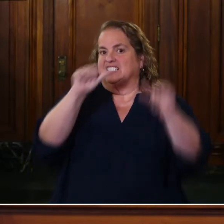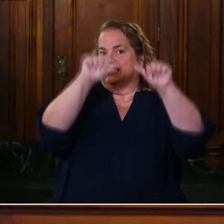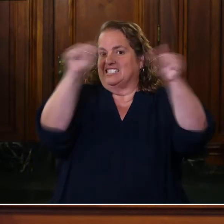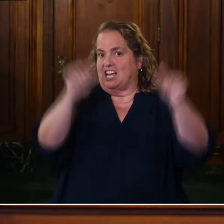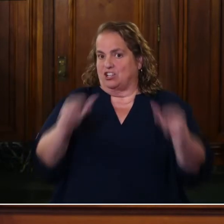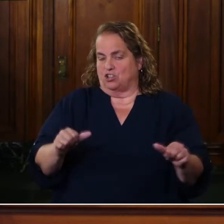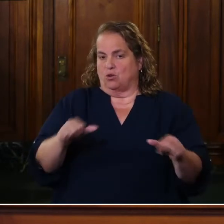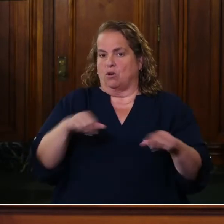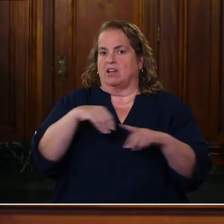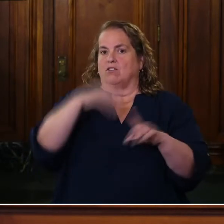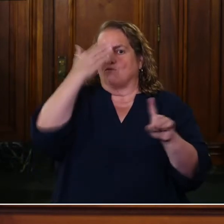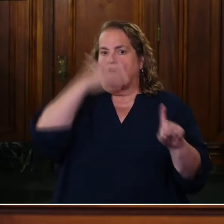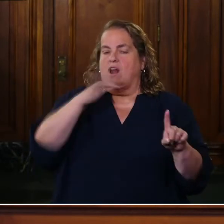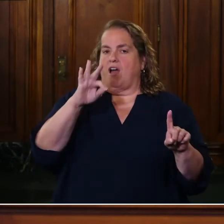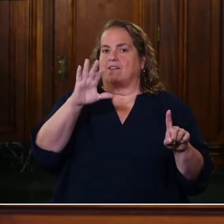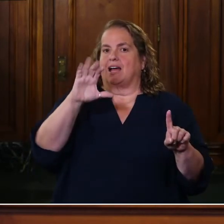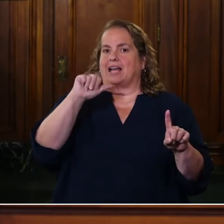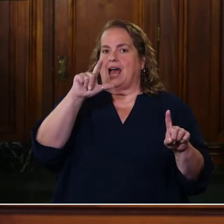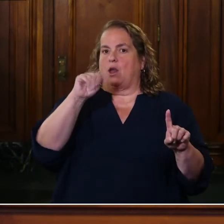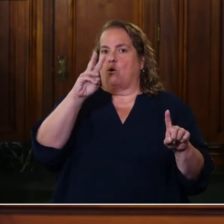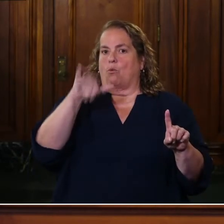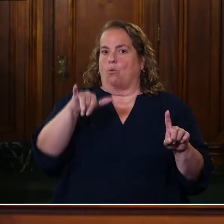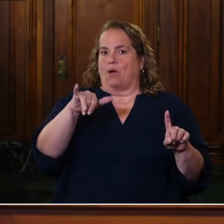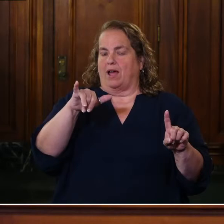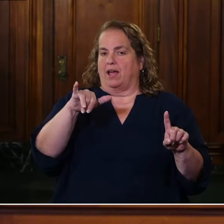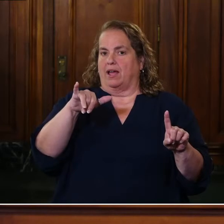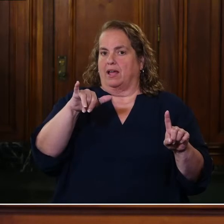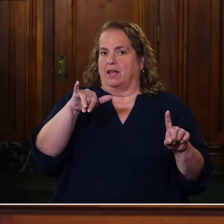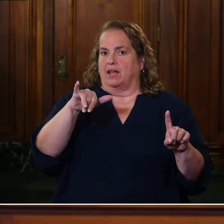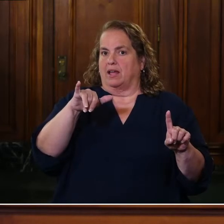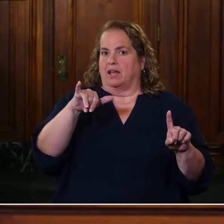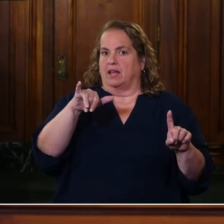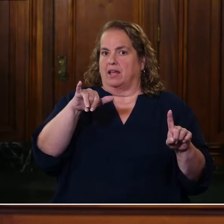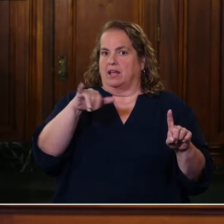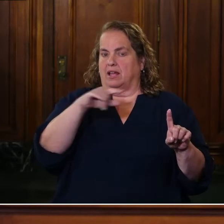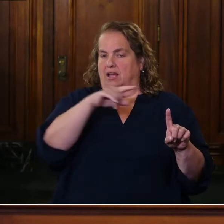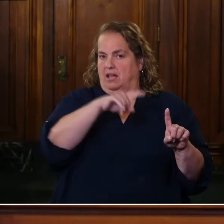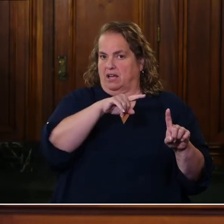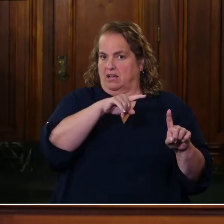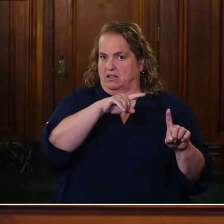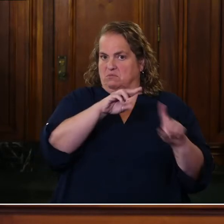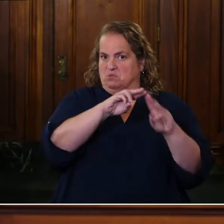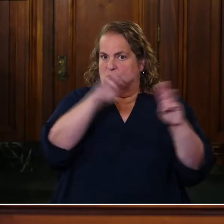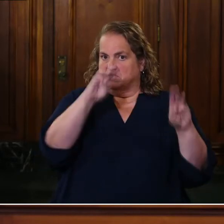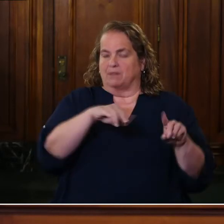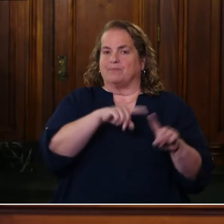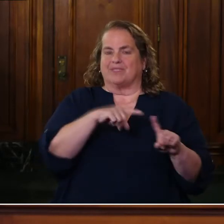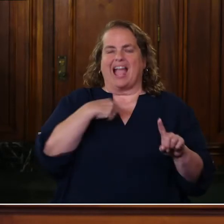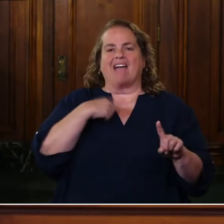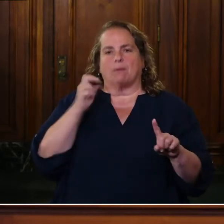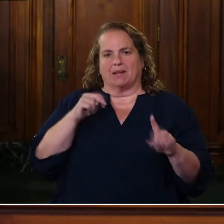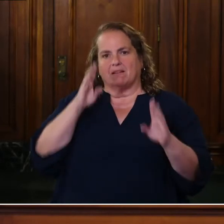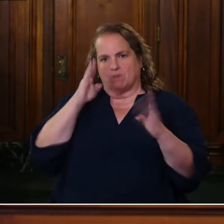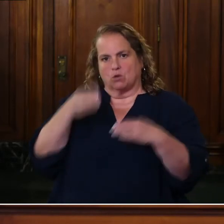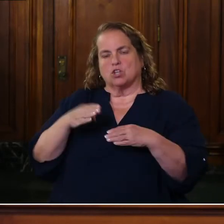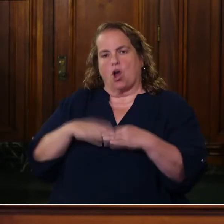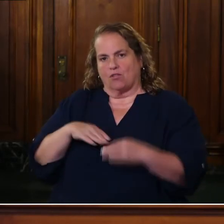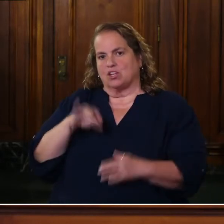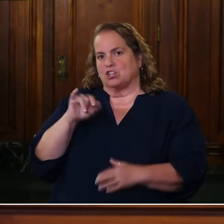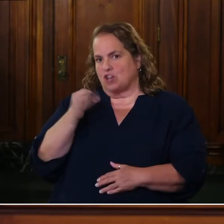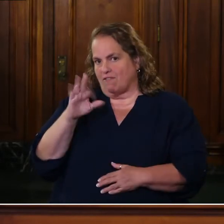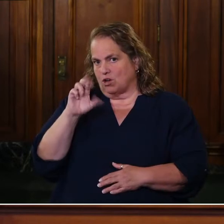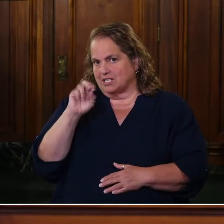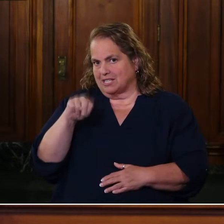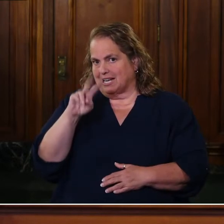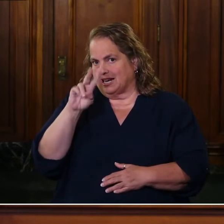executive action. I will admit that I've been, um, focused on the Jefferson Davis statue, which I believe needs to come down,